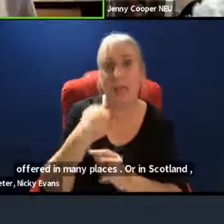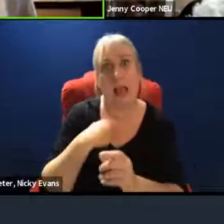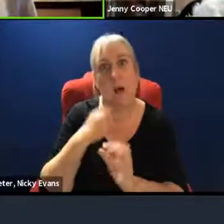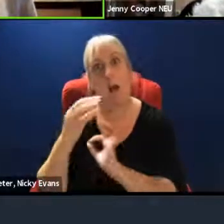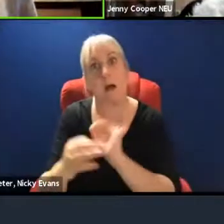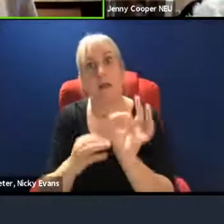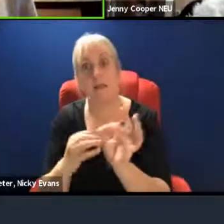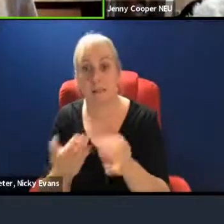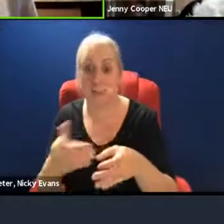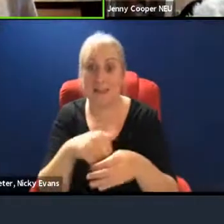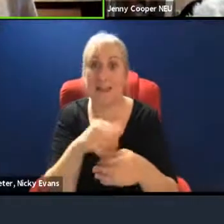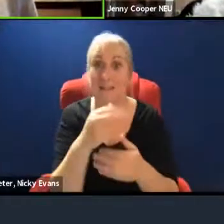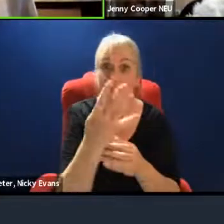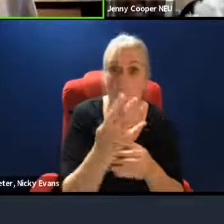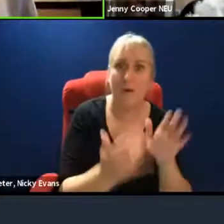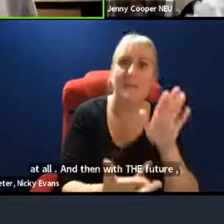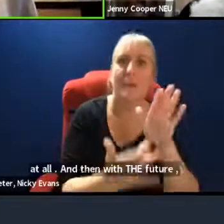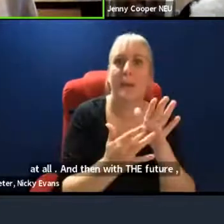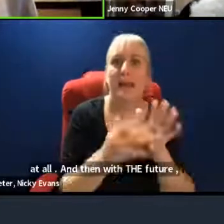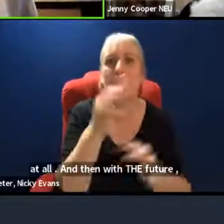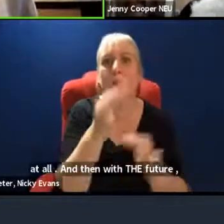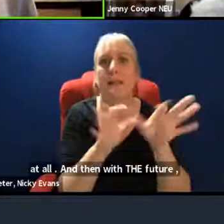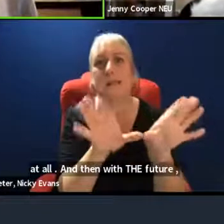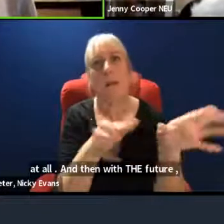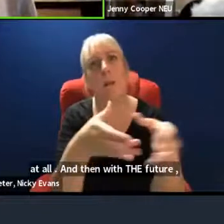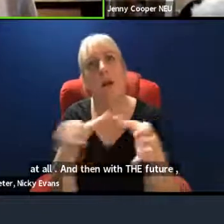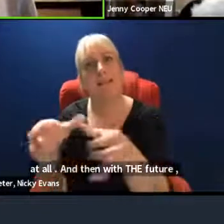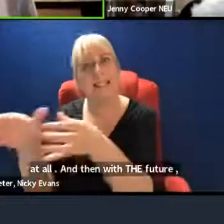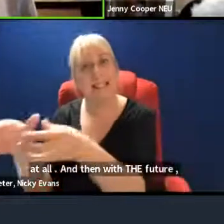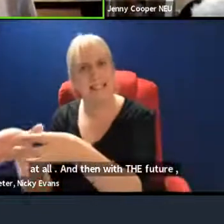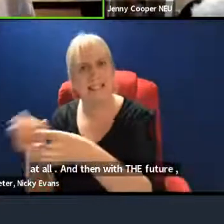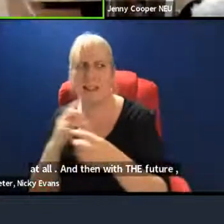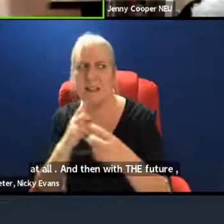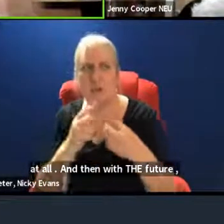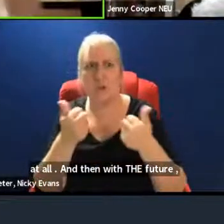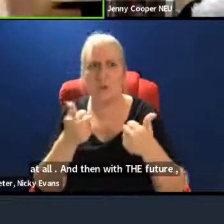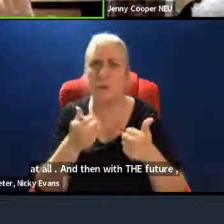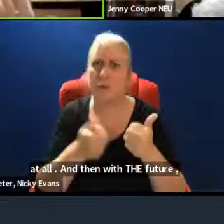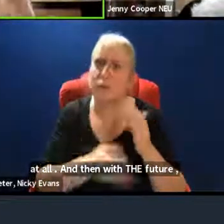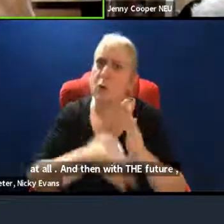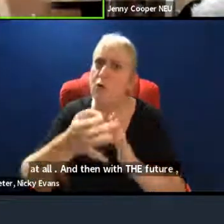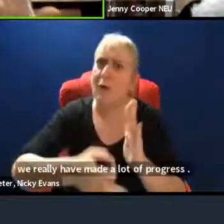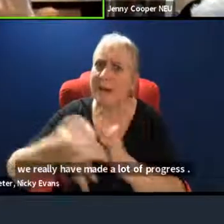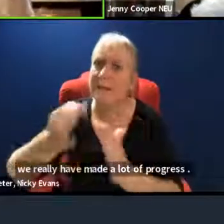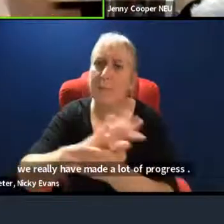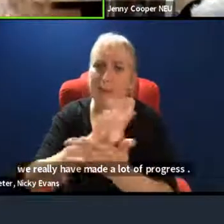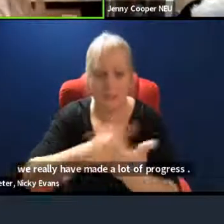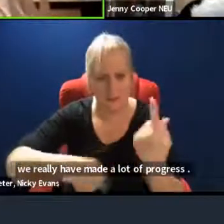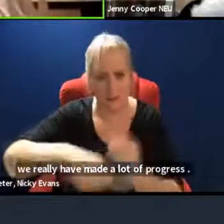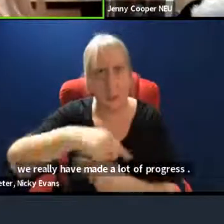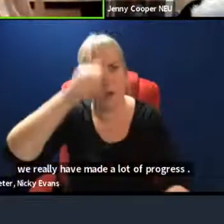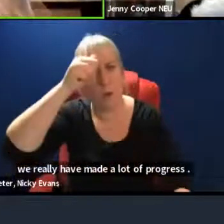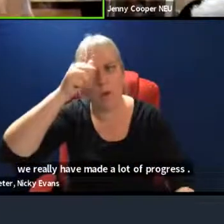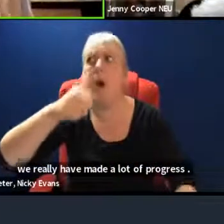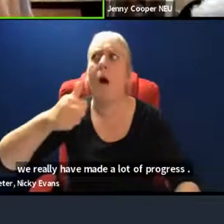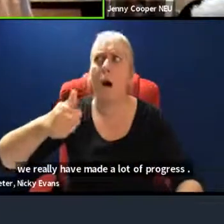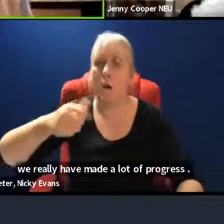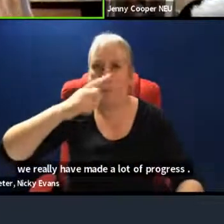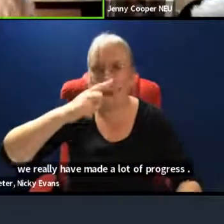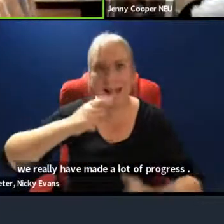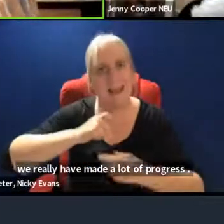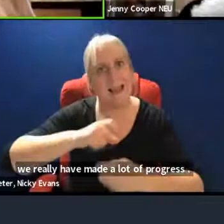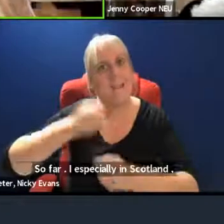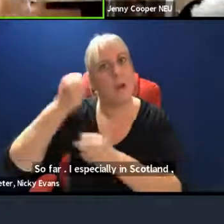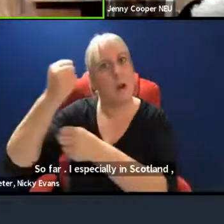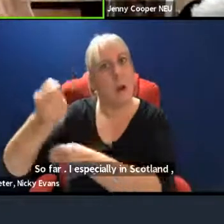political parties in Scotland, which is really, really great progress to see and gives us a really good point to keep lobbying parties, including the SNP to